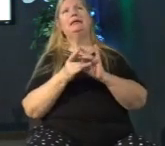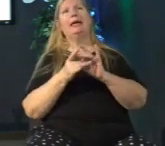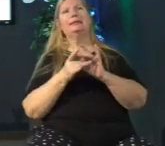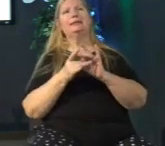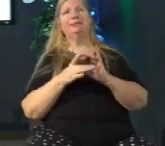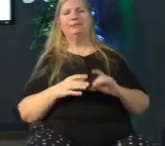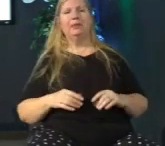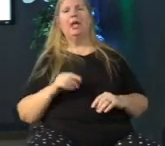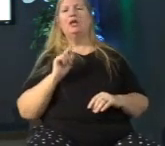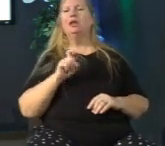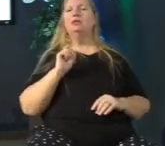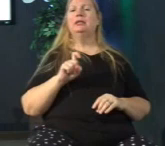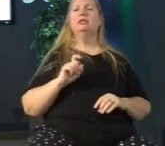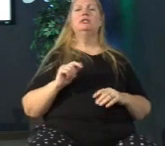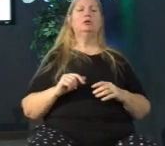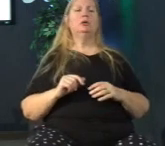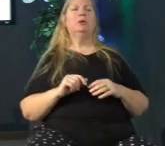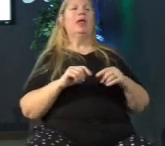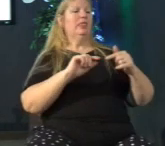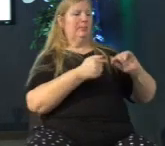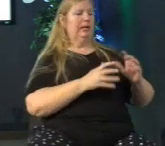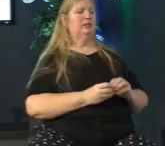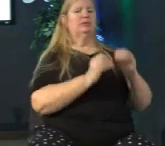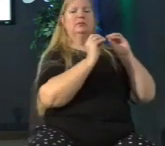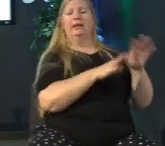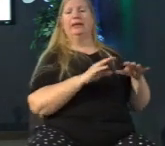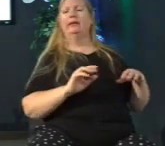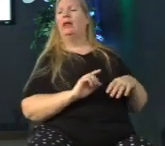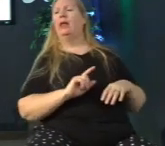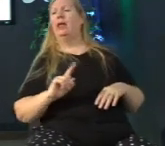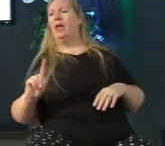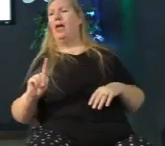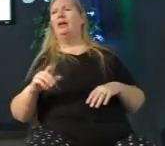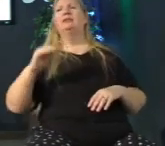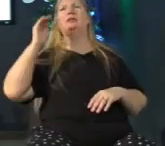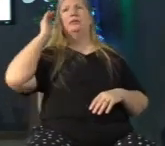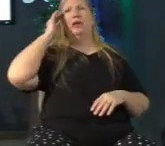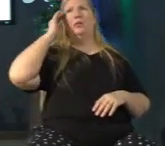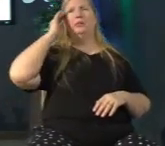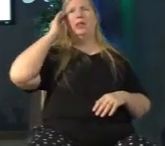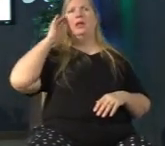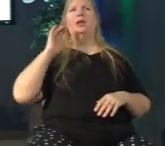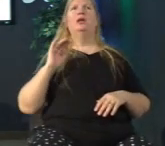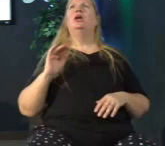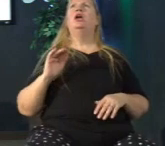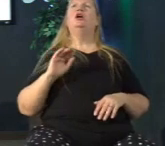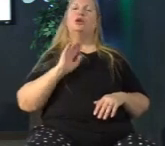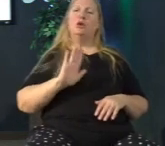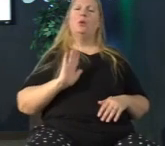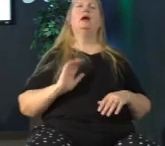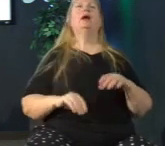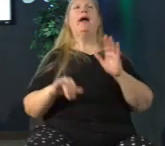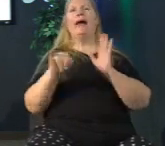willing to step outside the pain and acknowledge who you are in Christ and